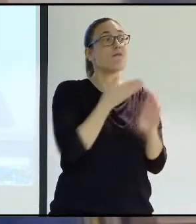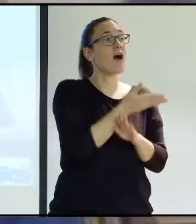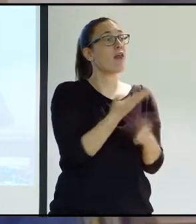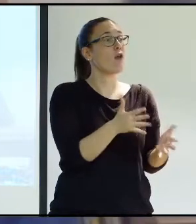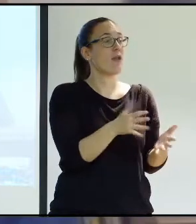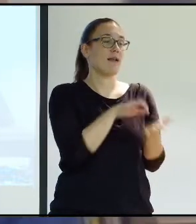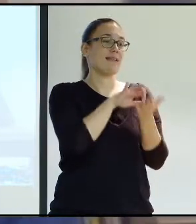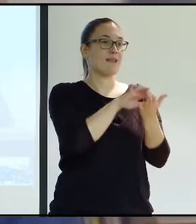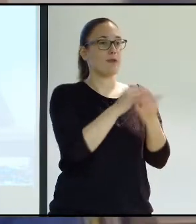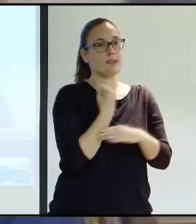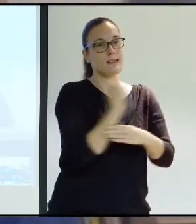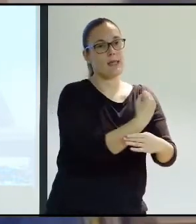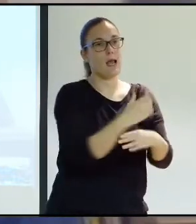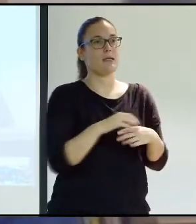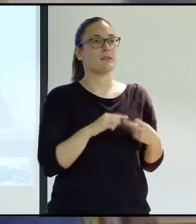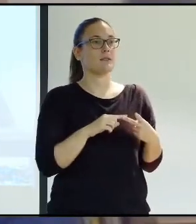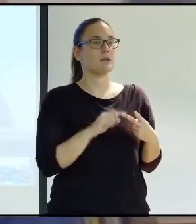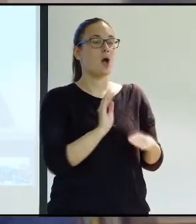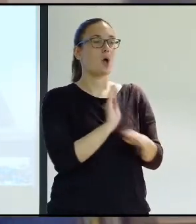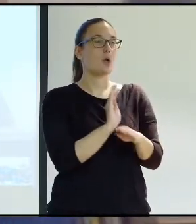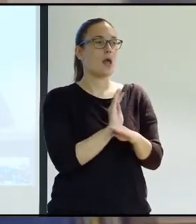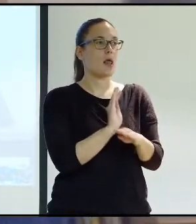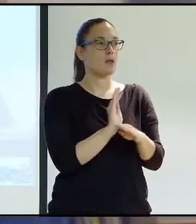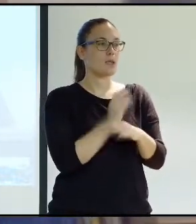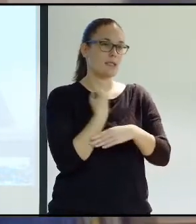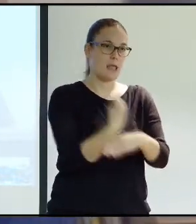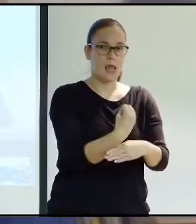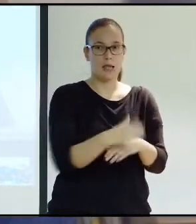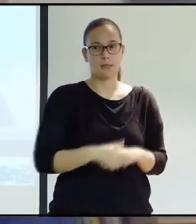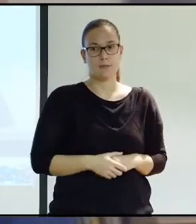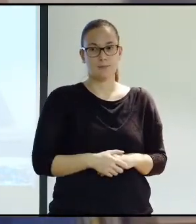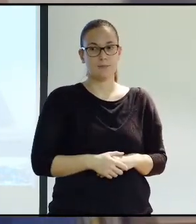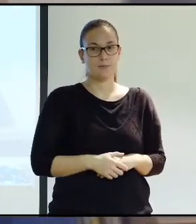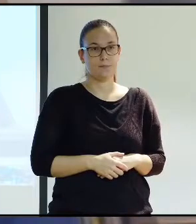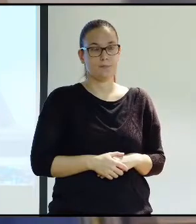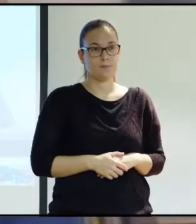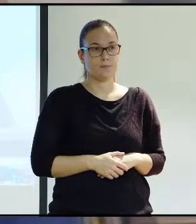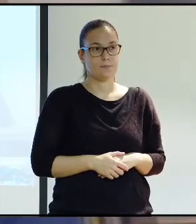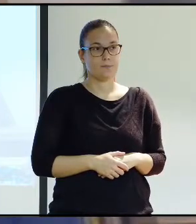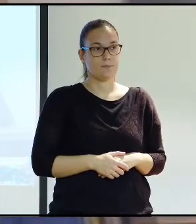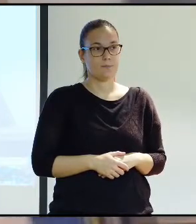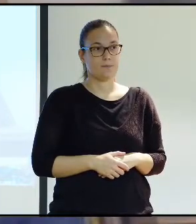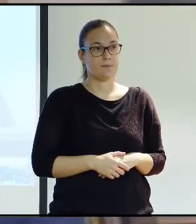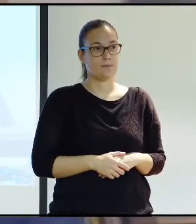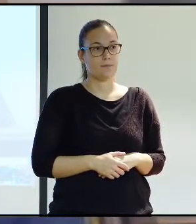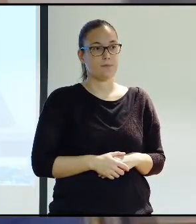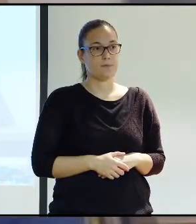.9%, go to providing basic care.